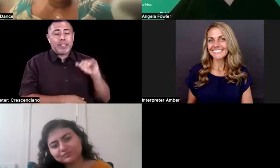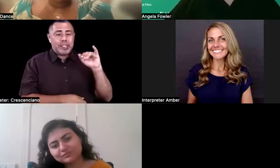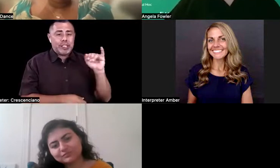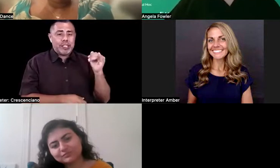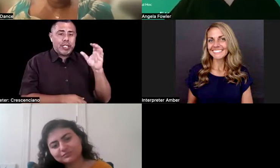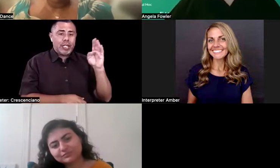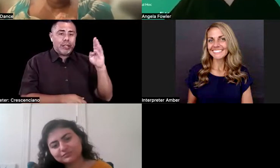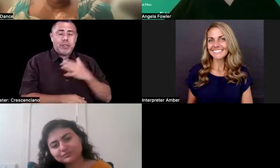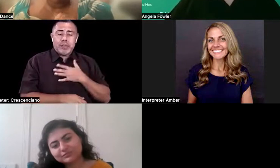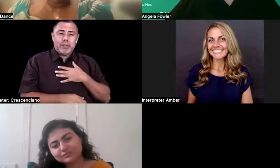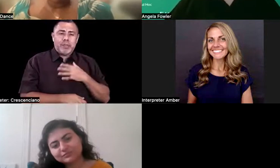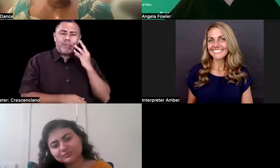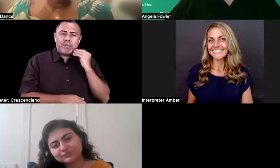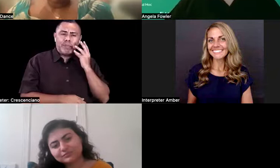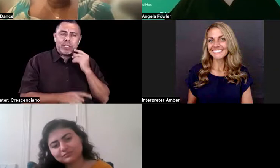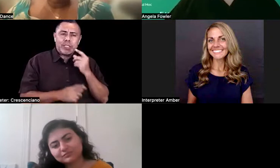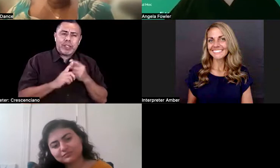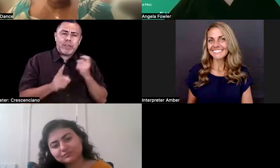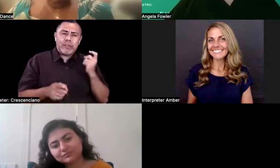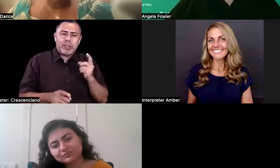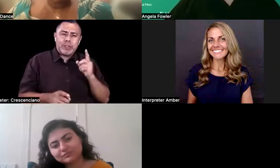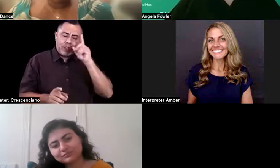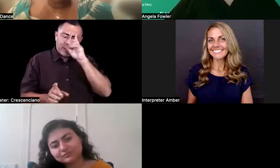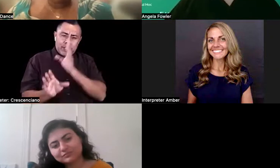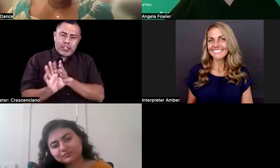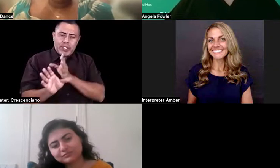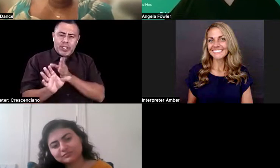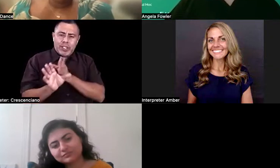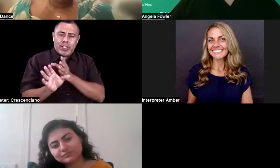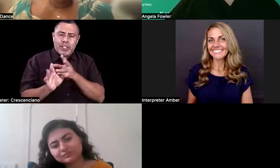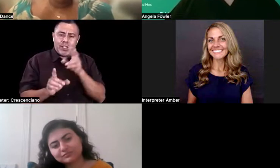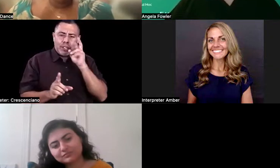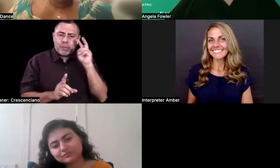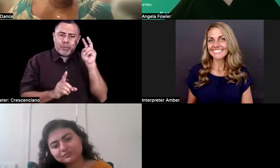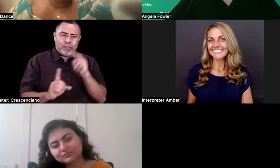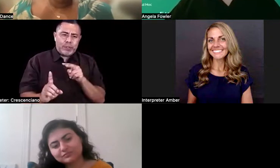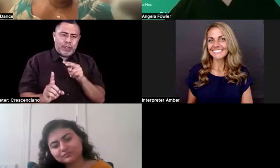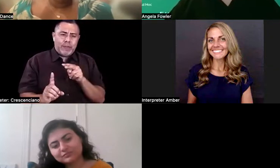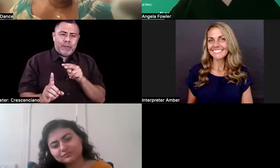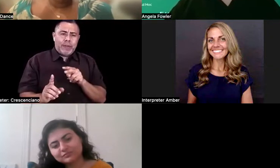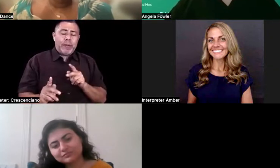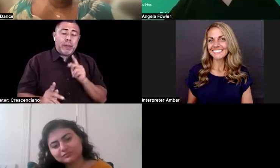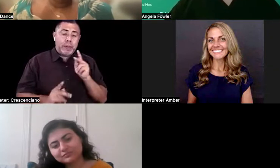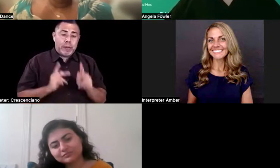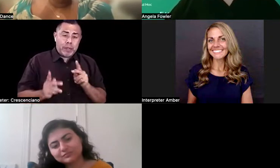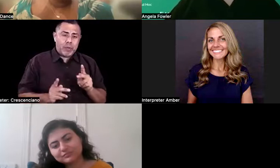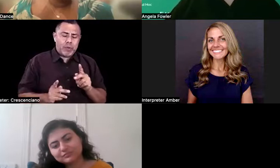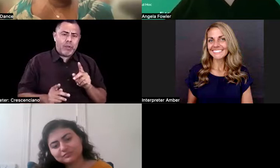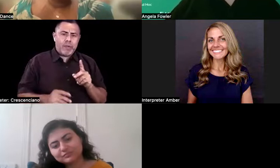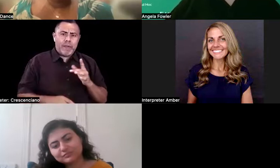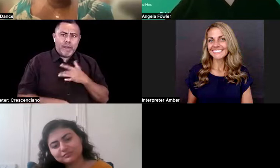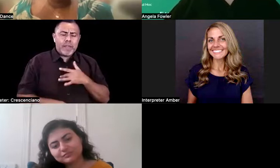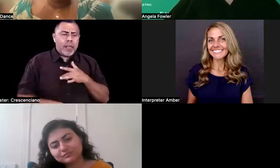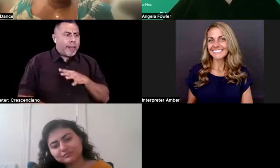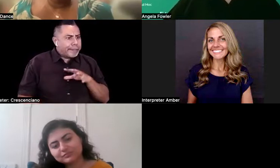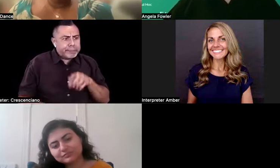um, from a, from a psychological, psychological perspective, um, people engage with storytelling. So